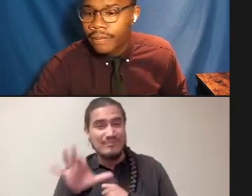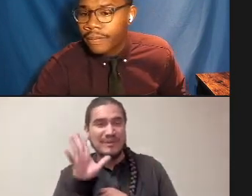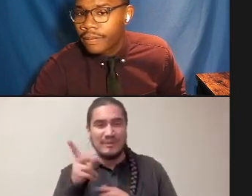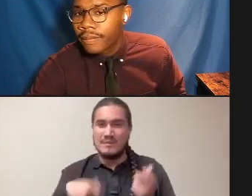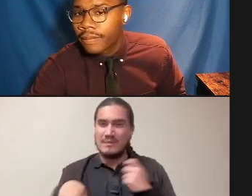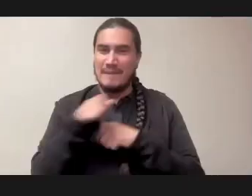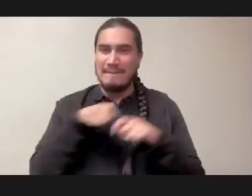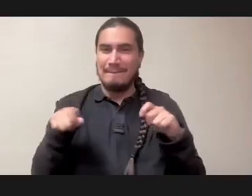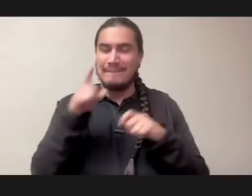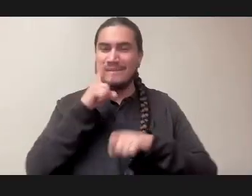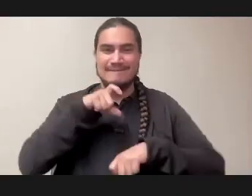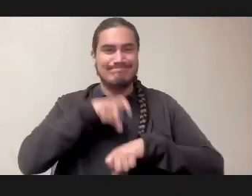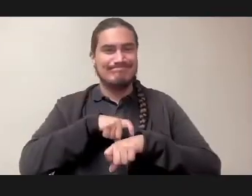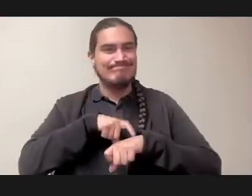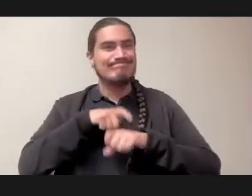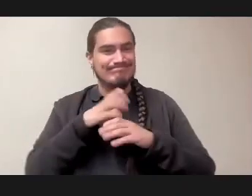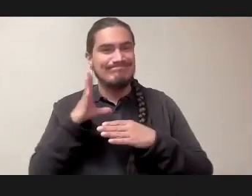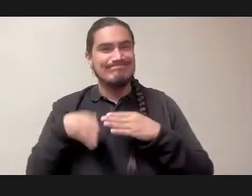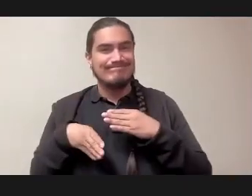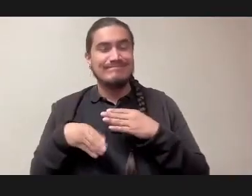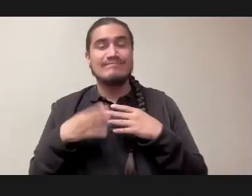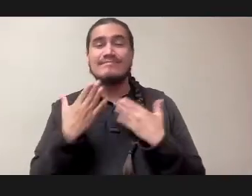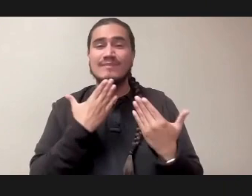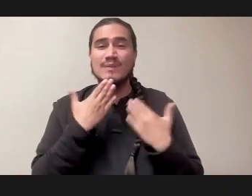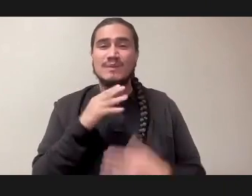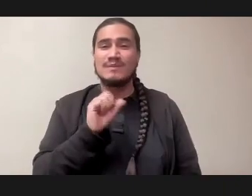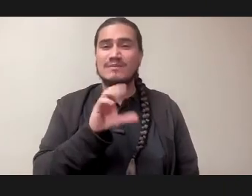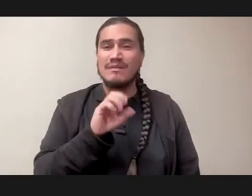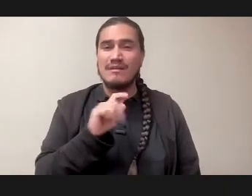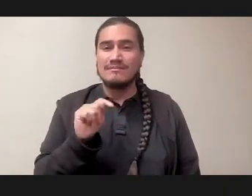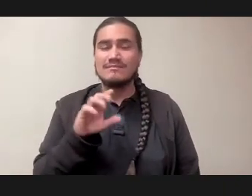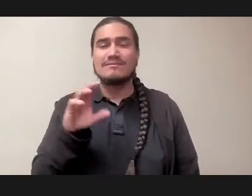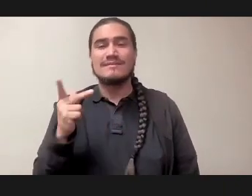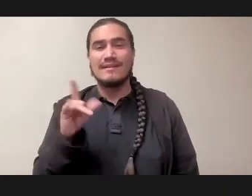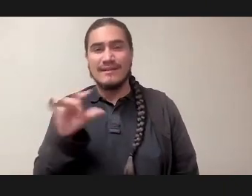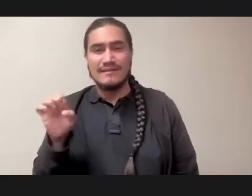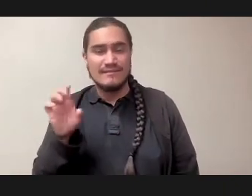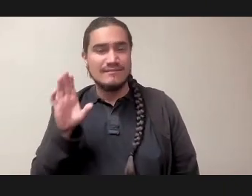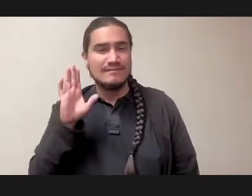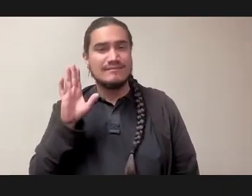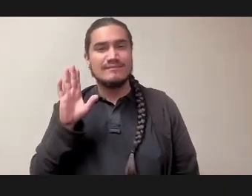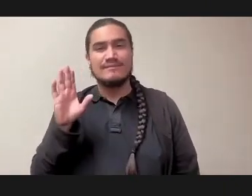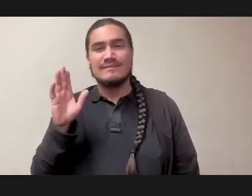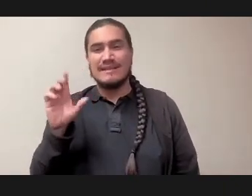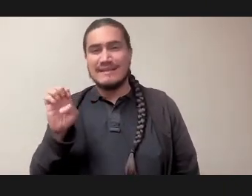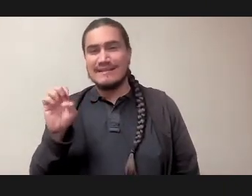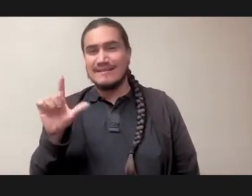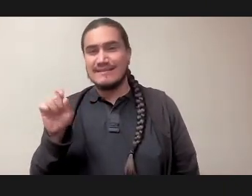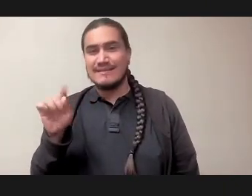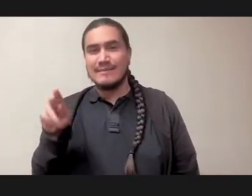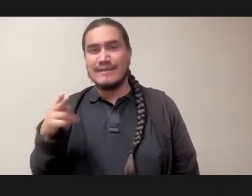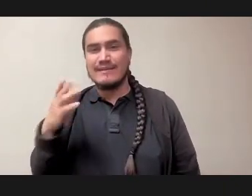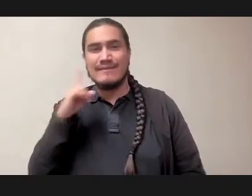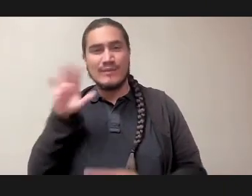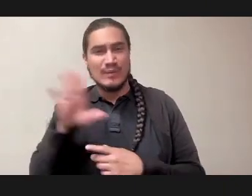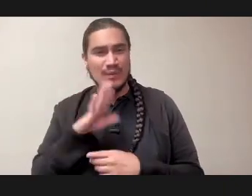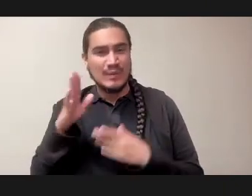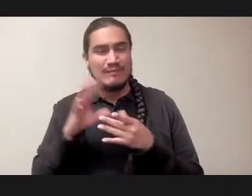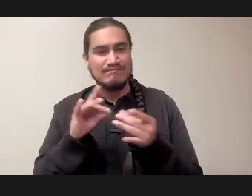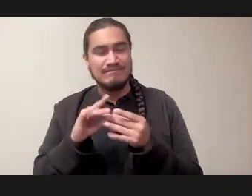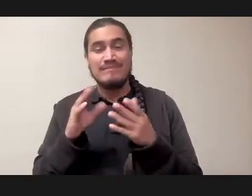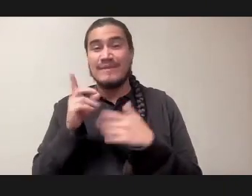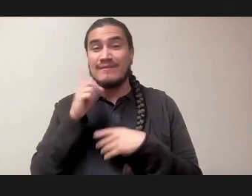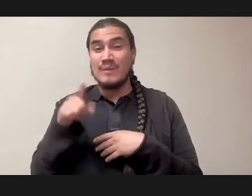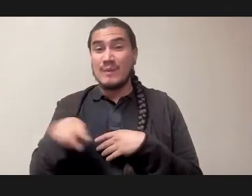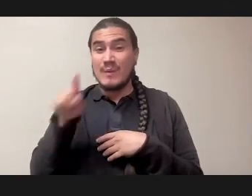time. So, thank you, Scott and Kyle and Elizabeth for your contributions. I so appreciate it. And for those on TV,